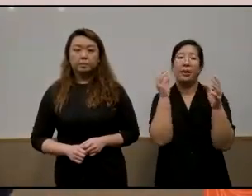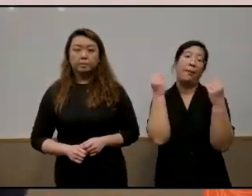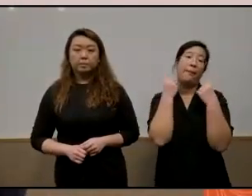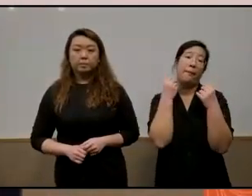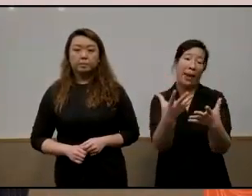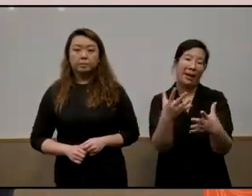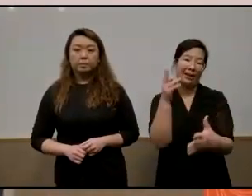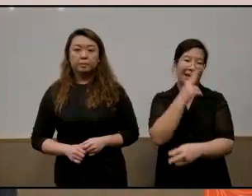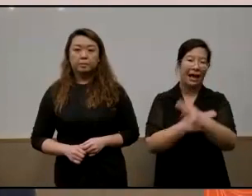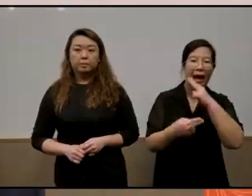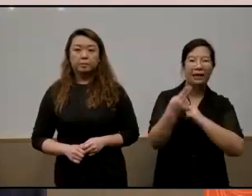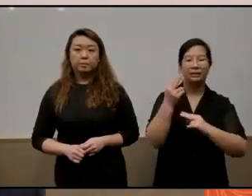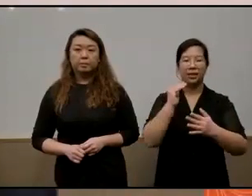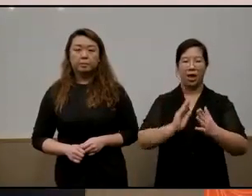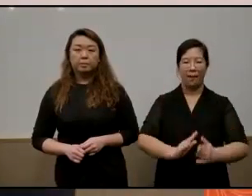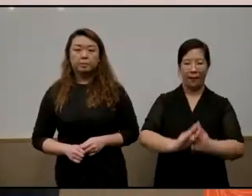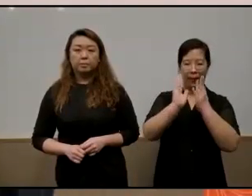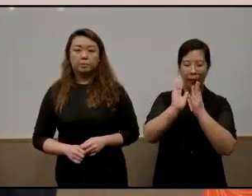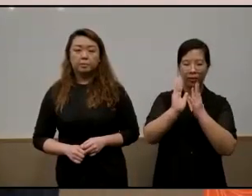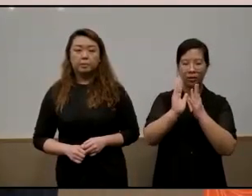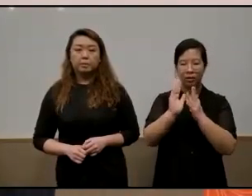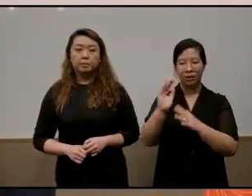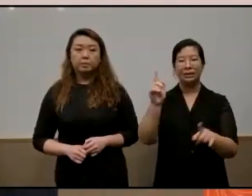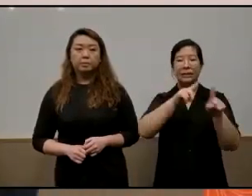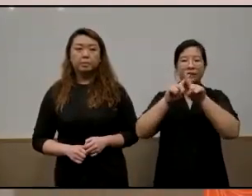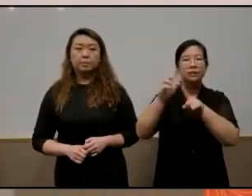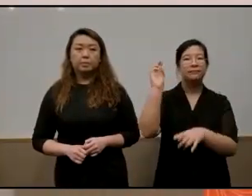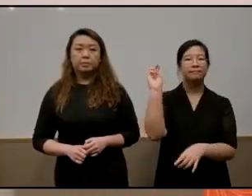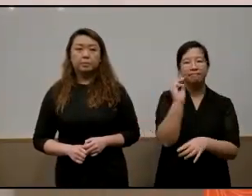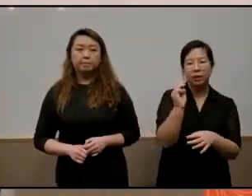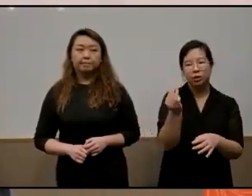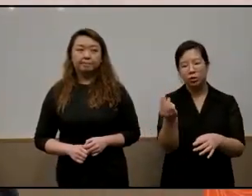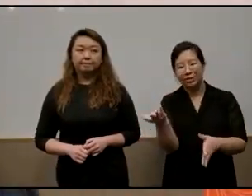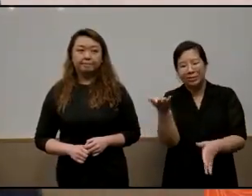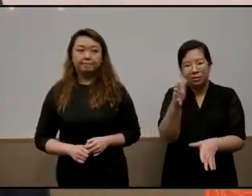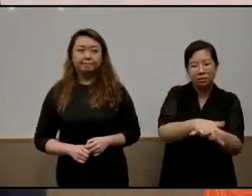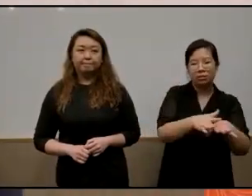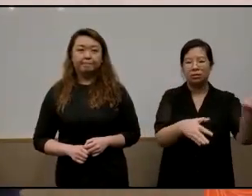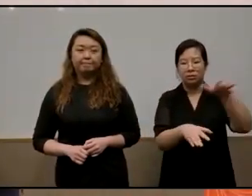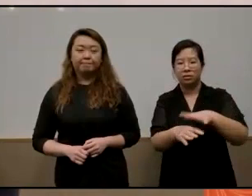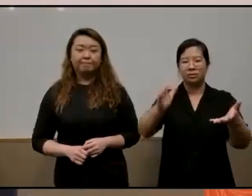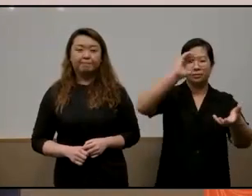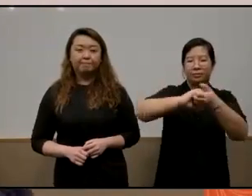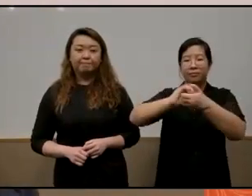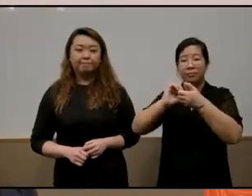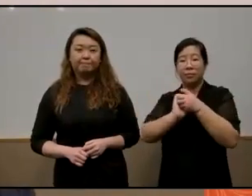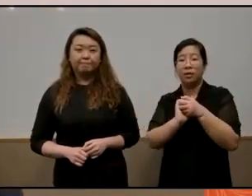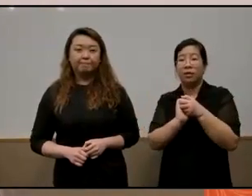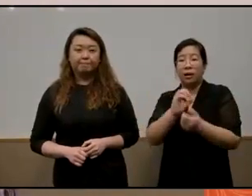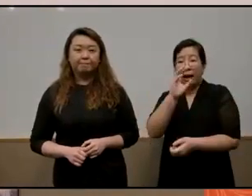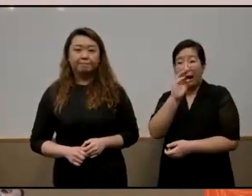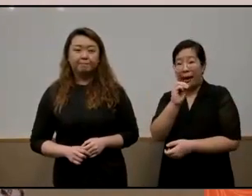overlapping right in their purpose and intent as well as their resources so mfs in particular